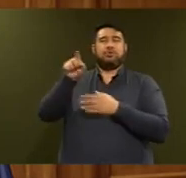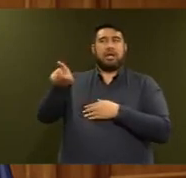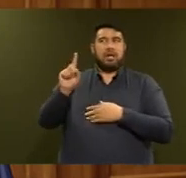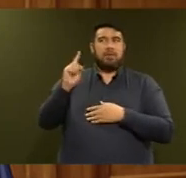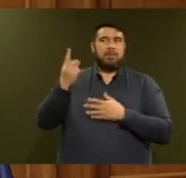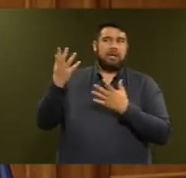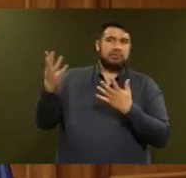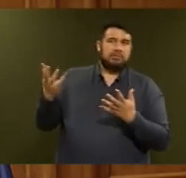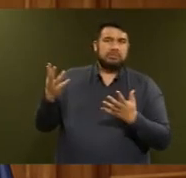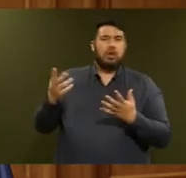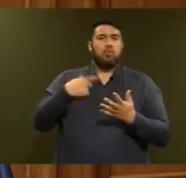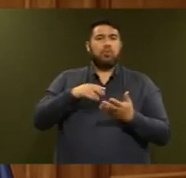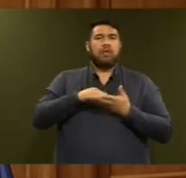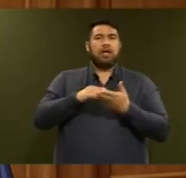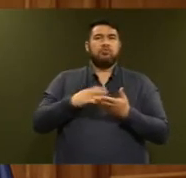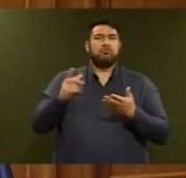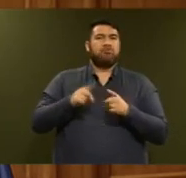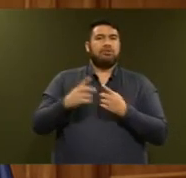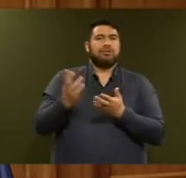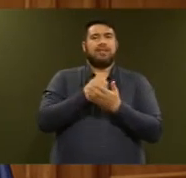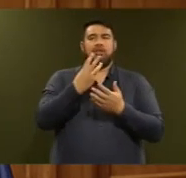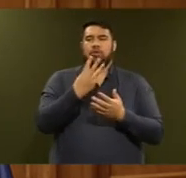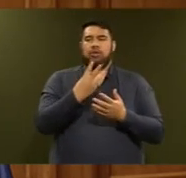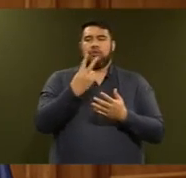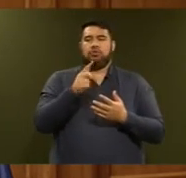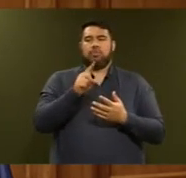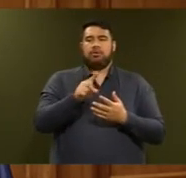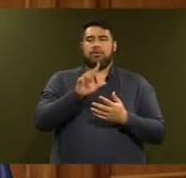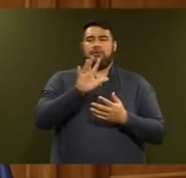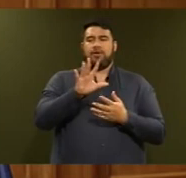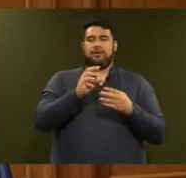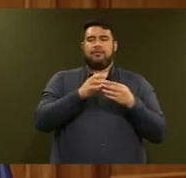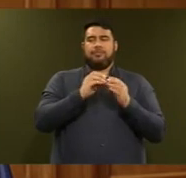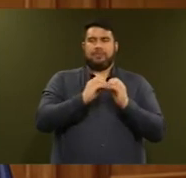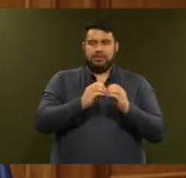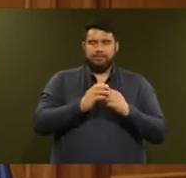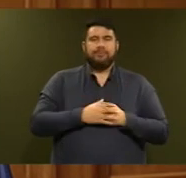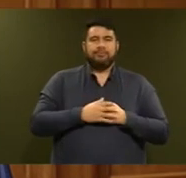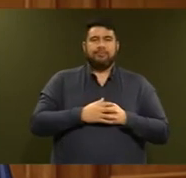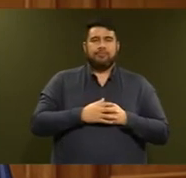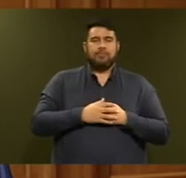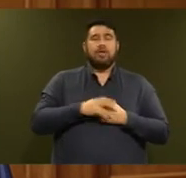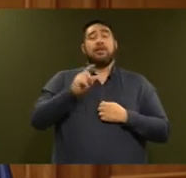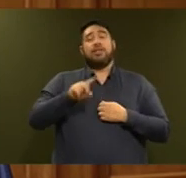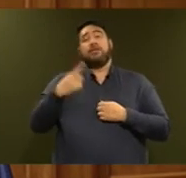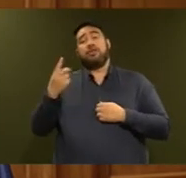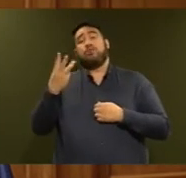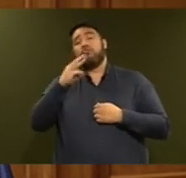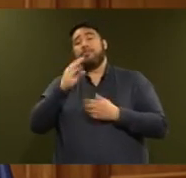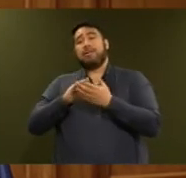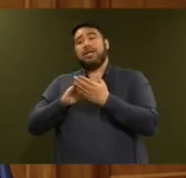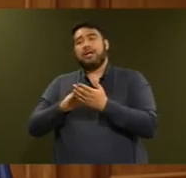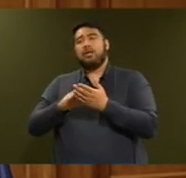please indulge me, the remaining $300 million will naturally come from the upside of the overseas investment changes,